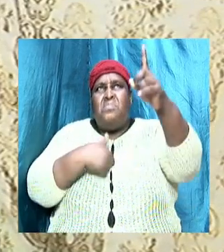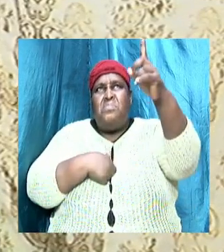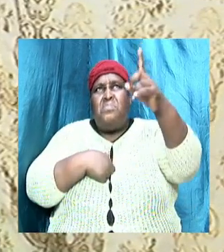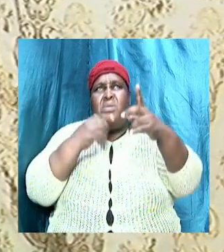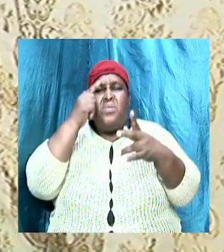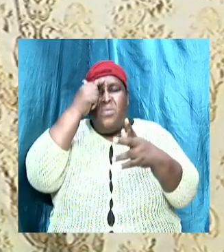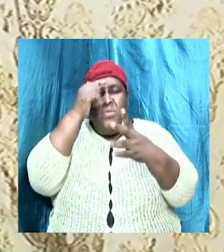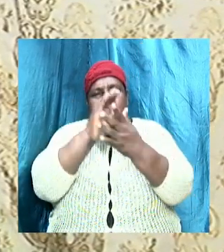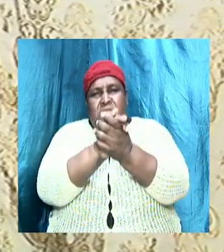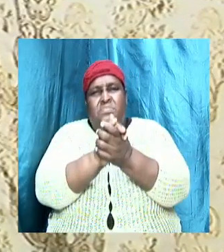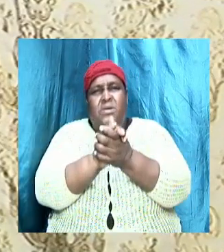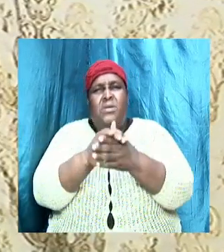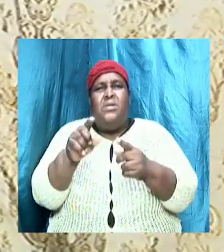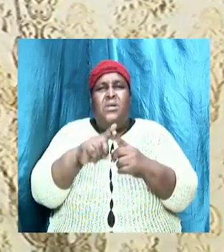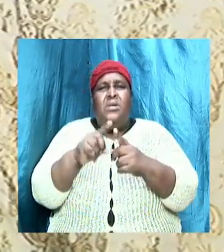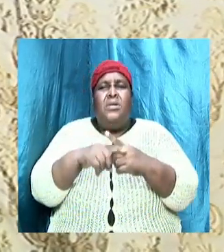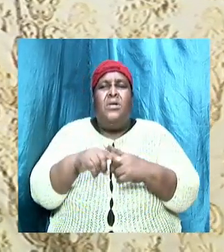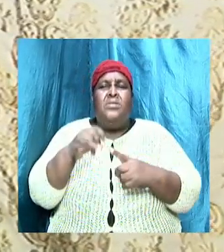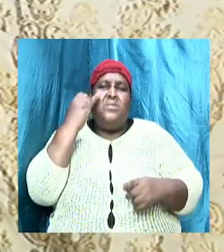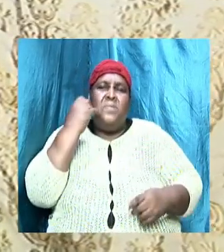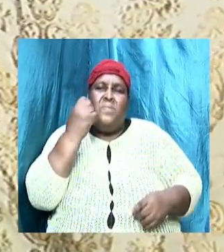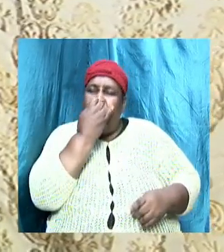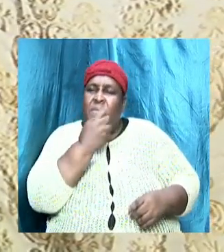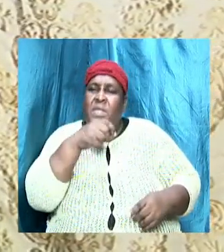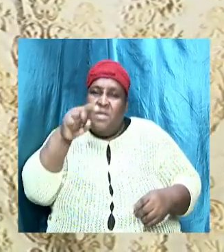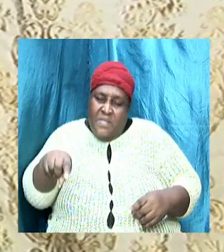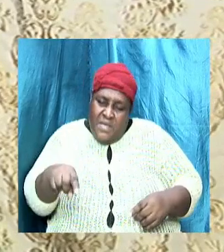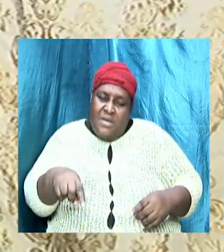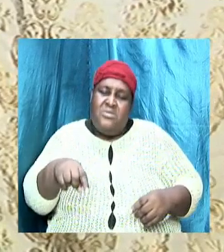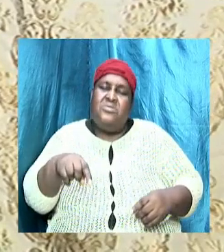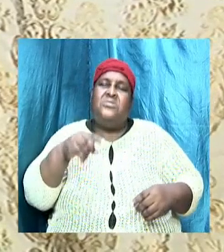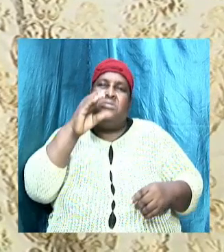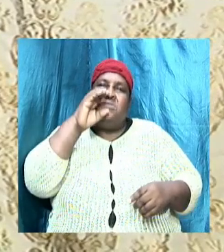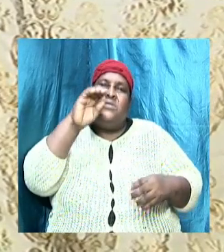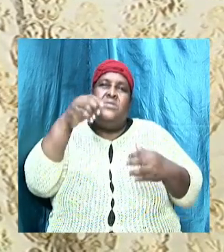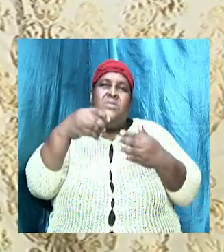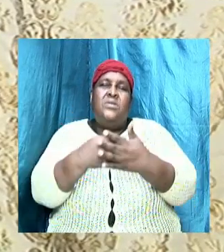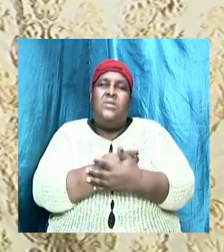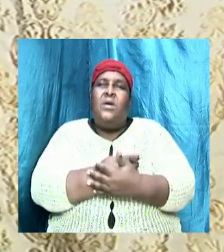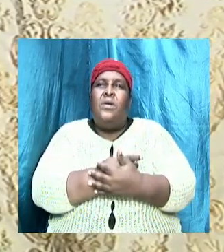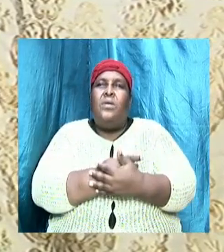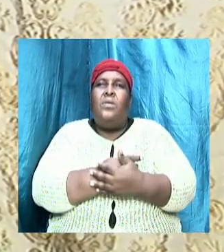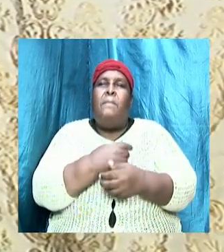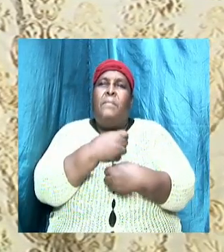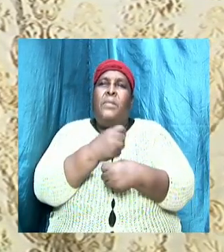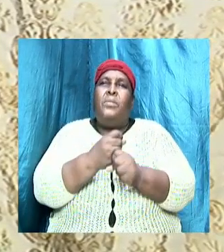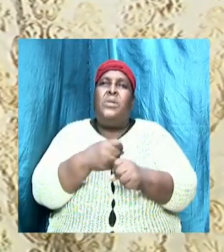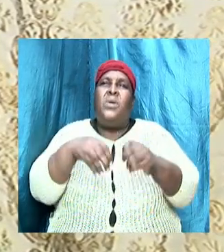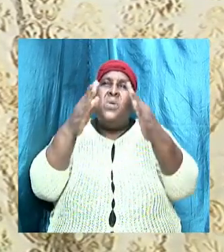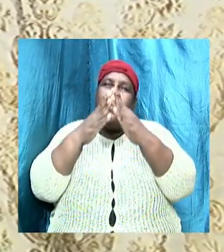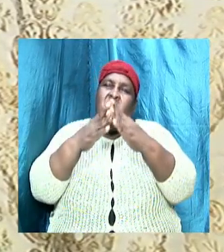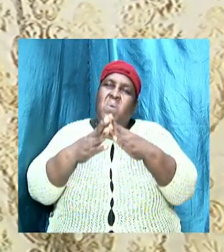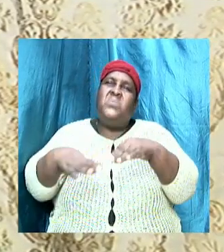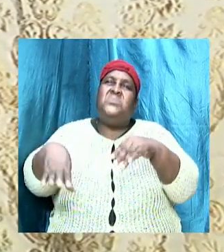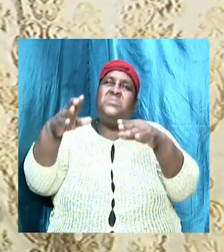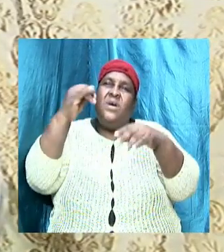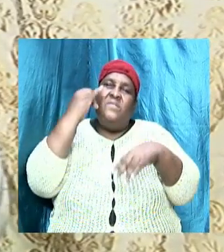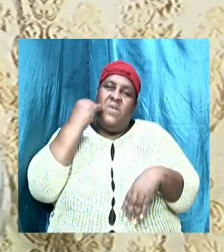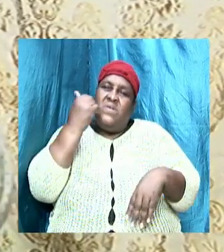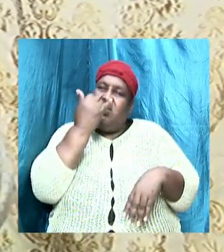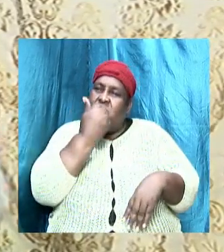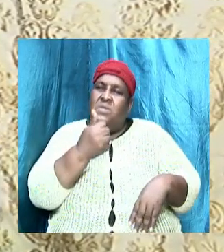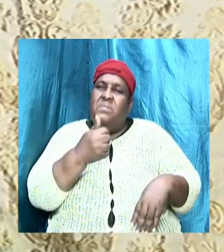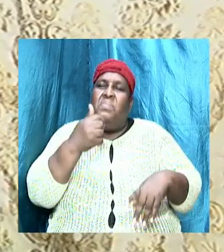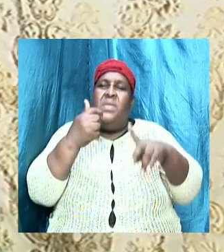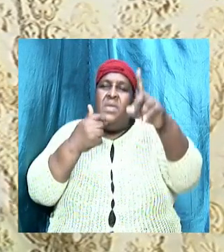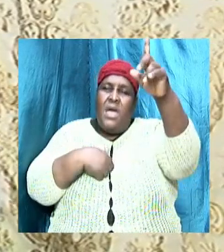this is the covenant that I will make with the house of Israel after those days, saith the Lord. I will